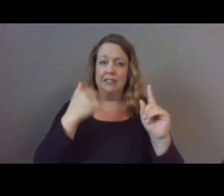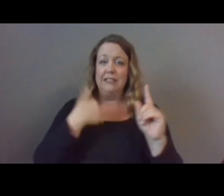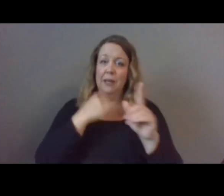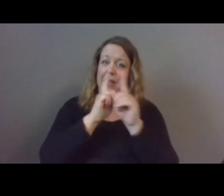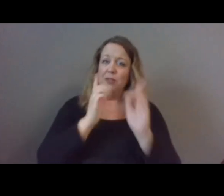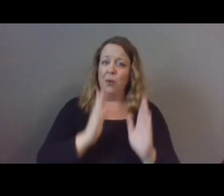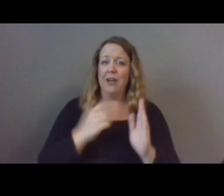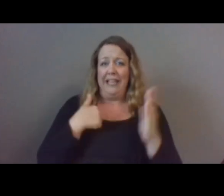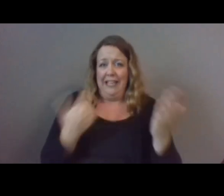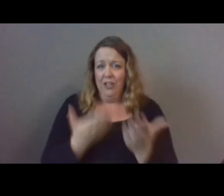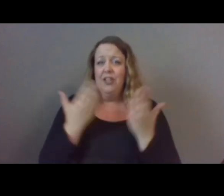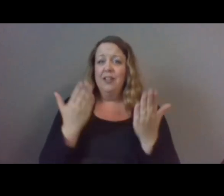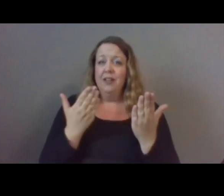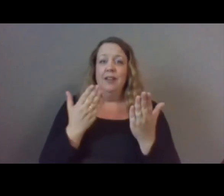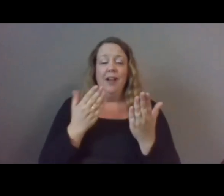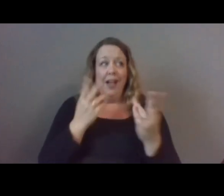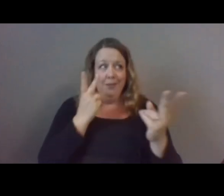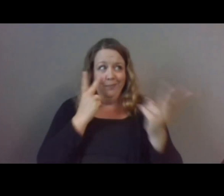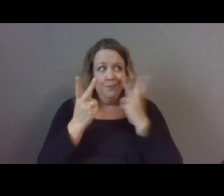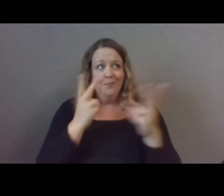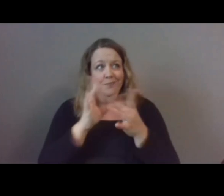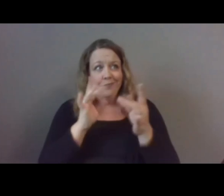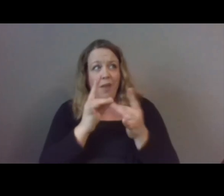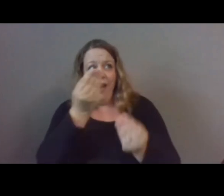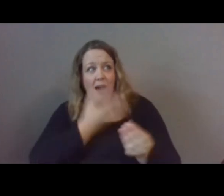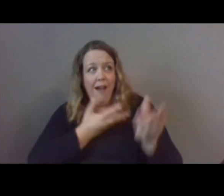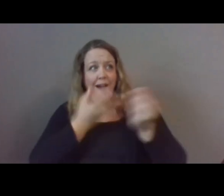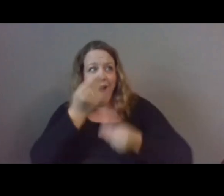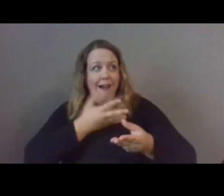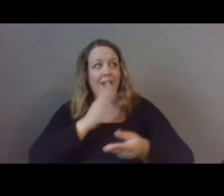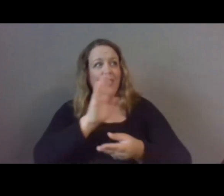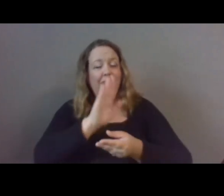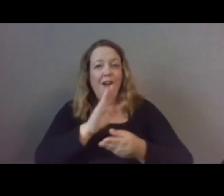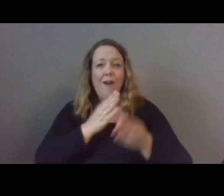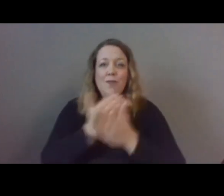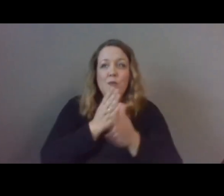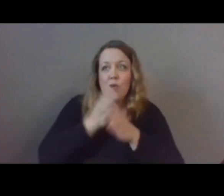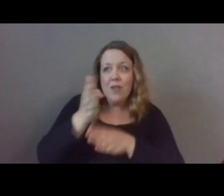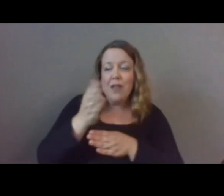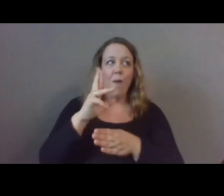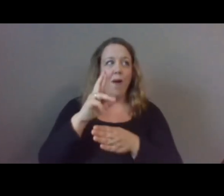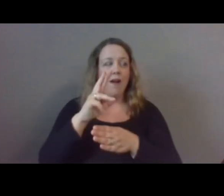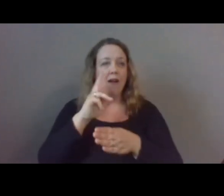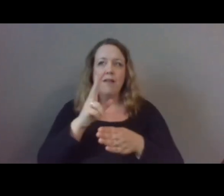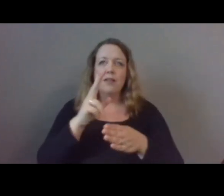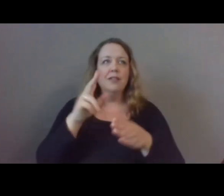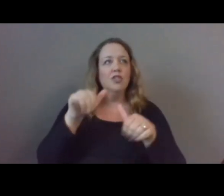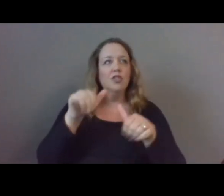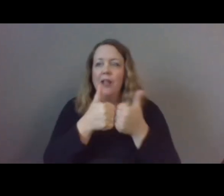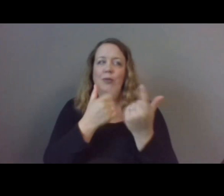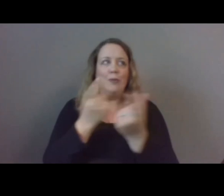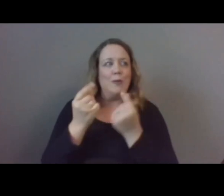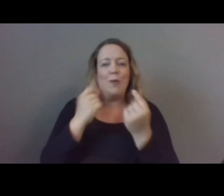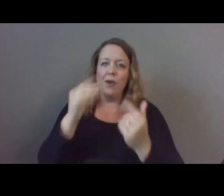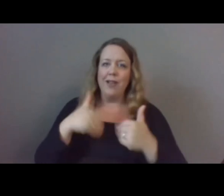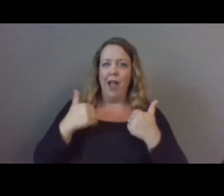participate in that program, whether about charting their next career steps or navigating the challenges of young adulthood. I even had